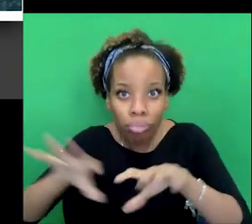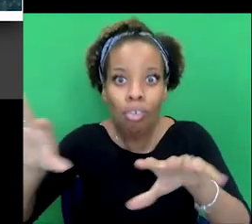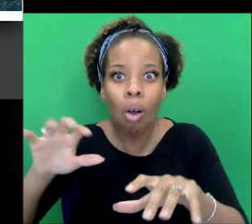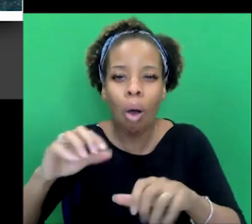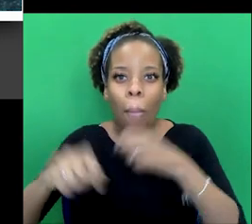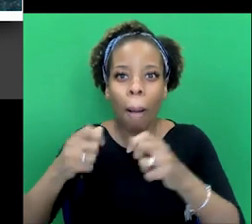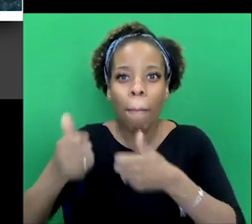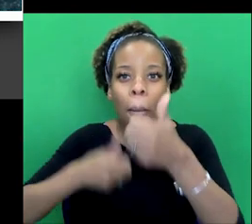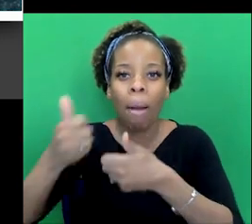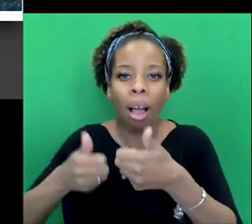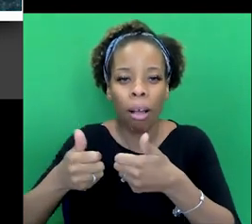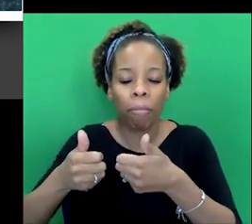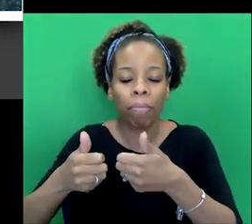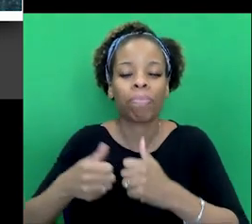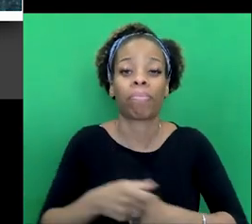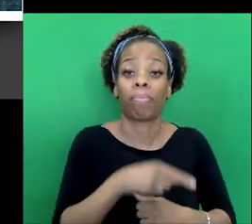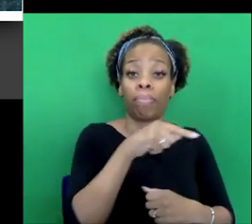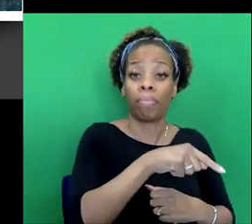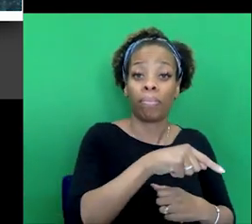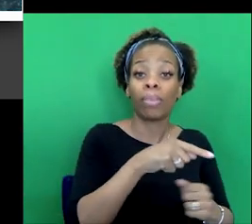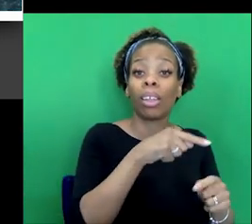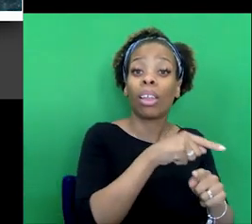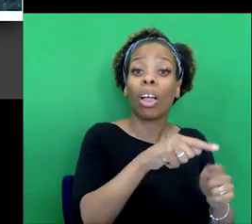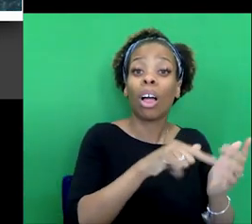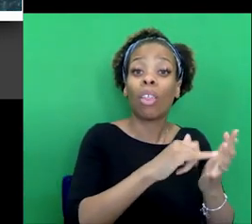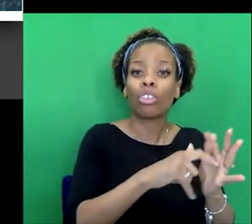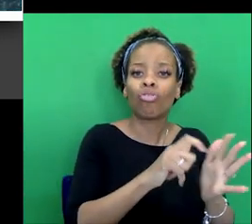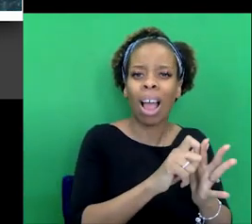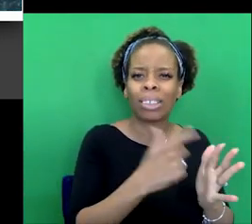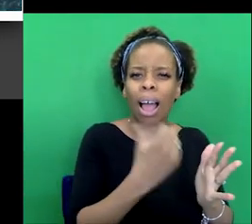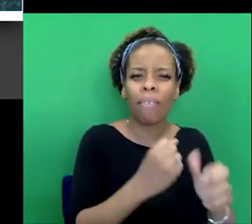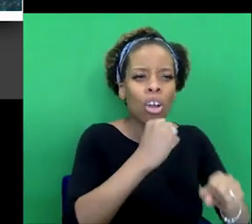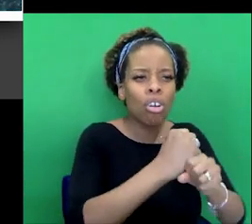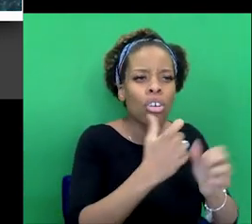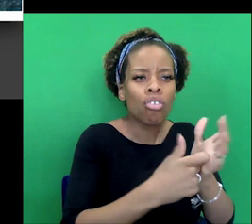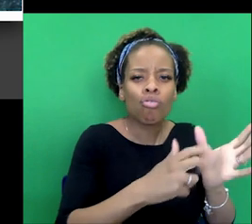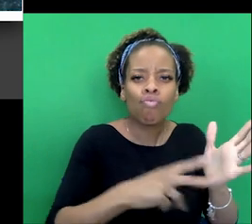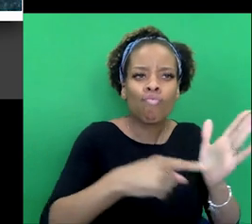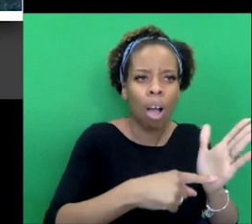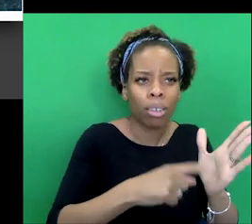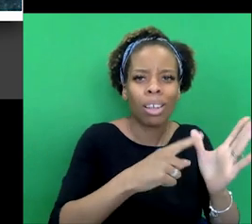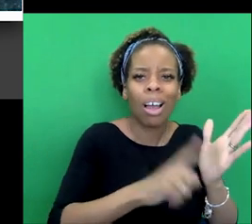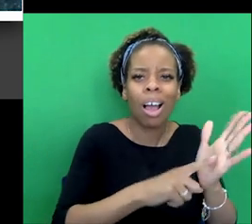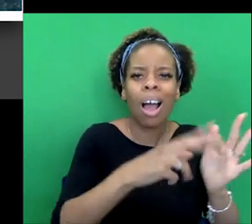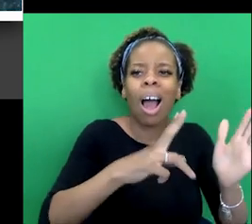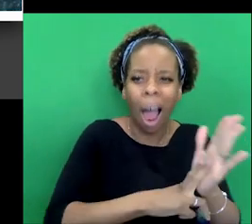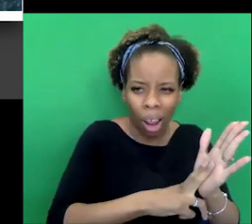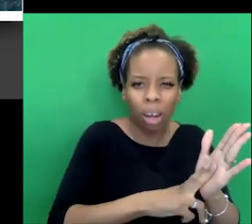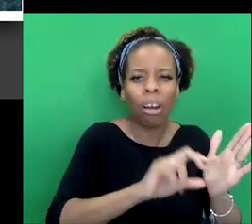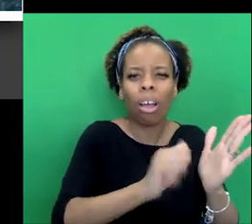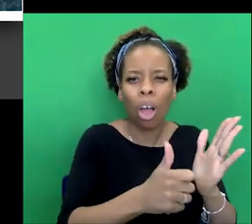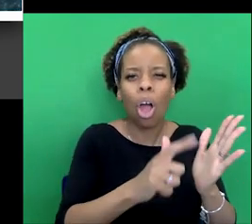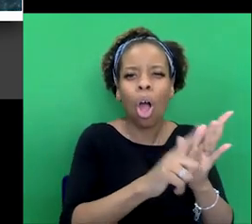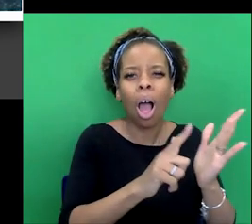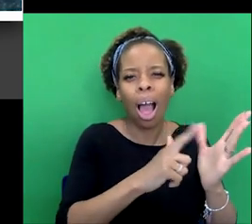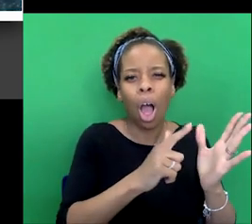the void with a couple of writers, Grant Allen and Elizabeth Thomas in a mate,